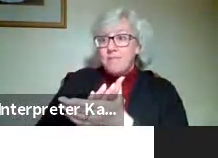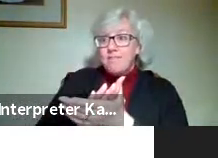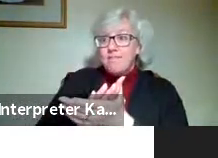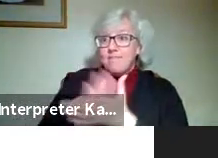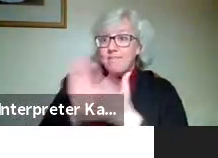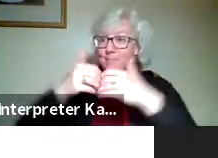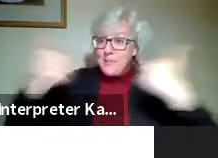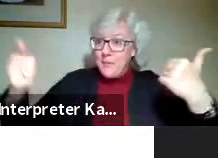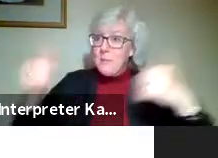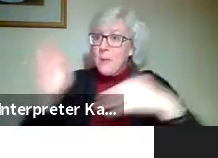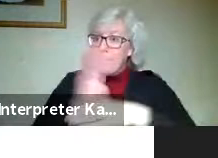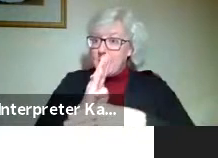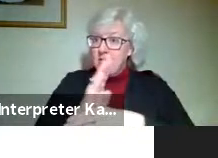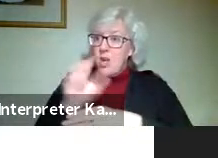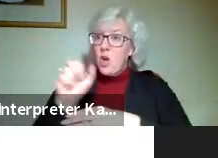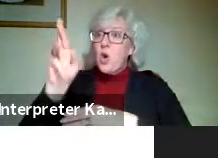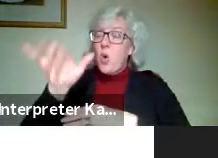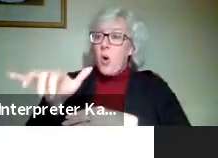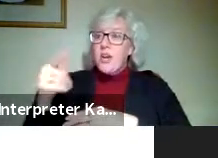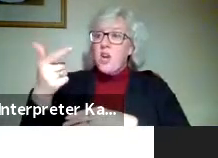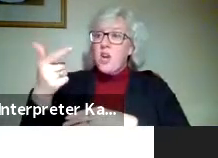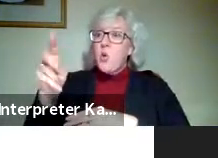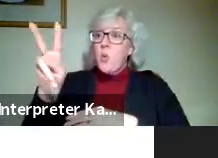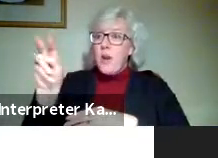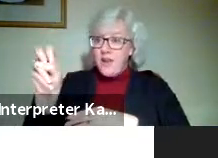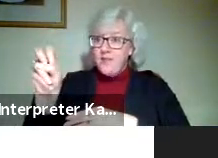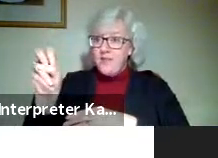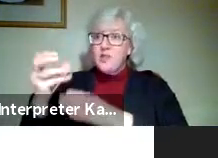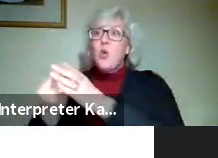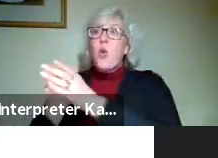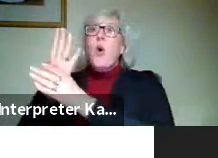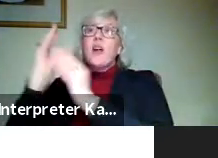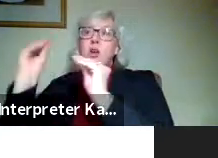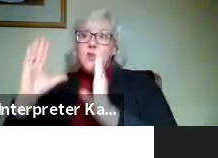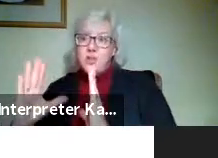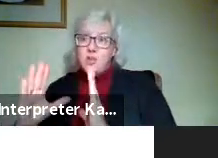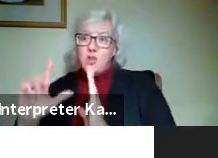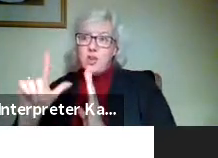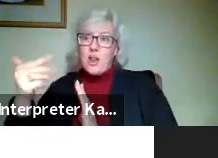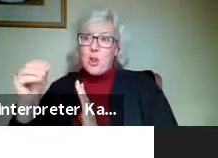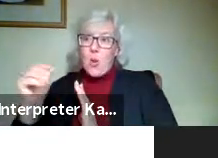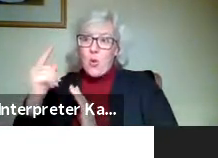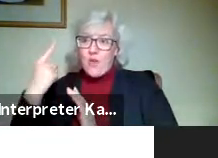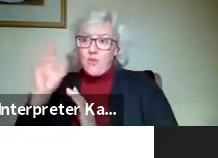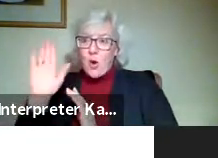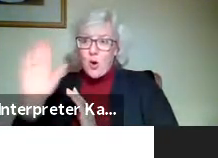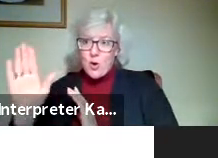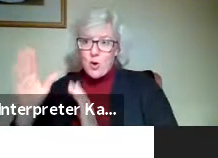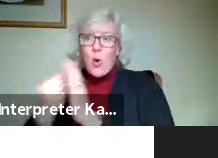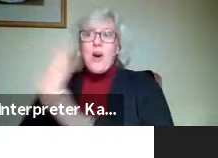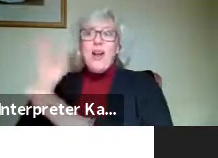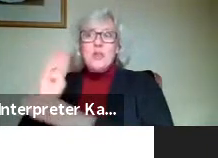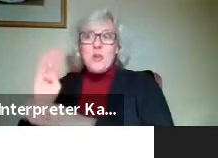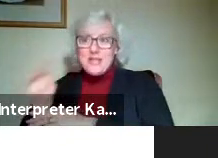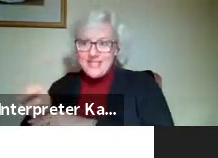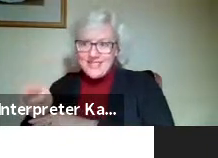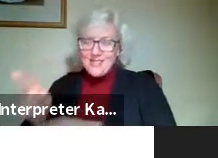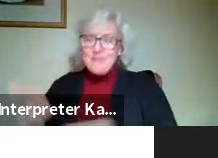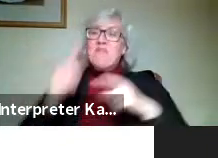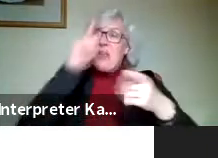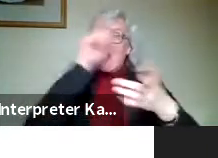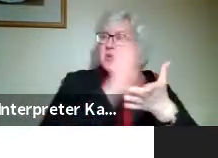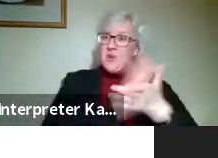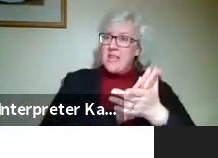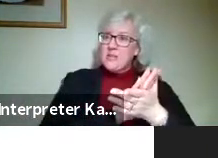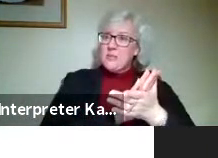businesses. So Courtney Greed, who works in horticulture, got a logo for her horticulture business, and her husband,